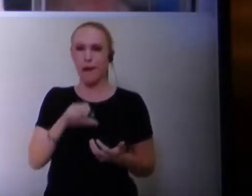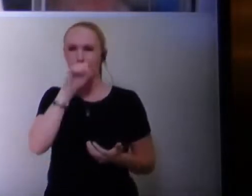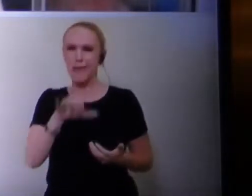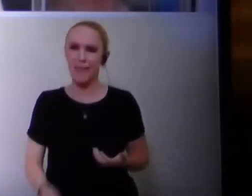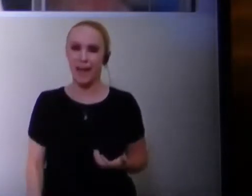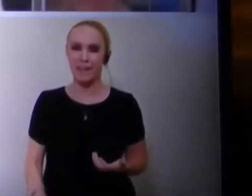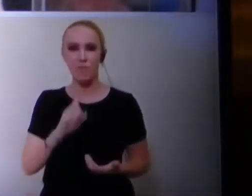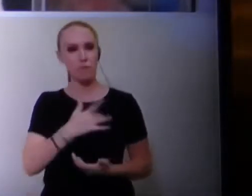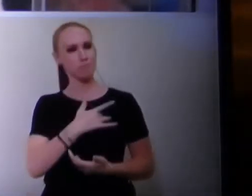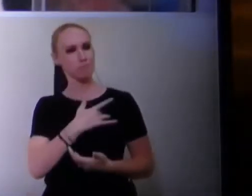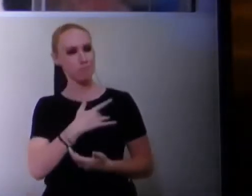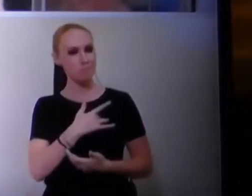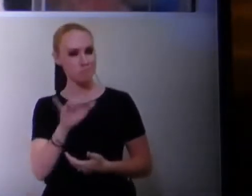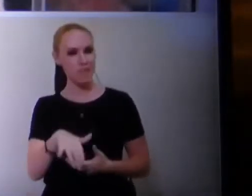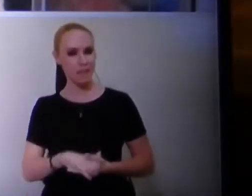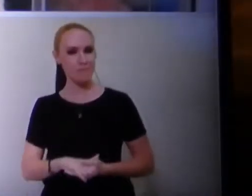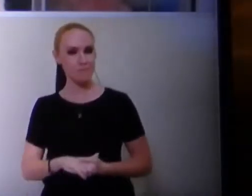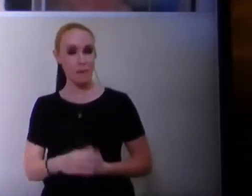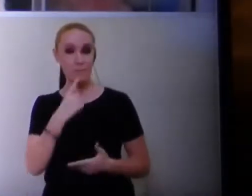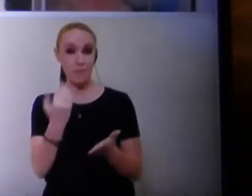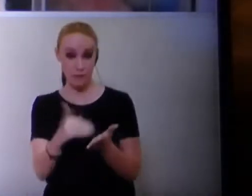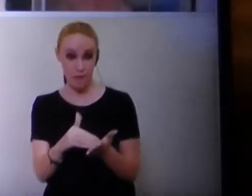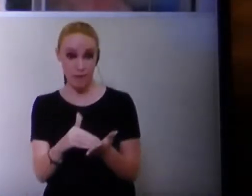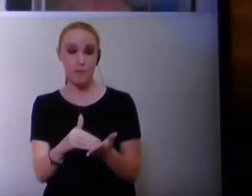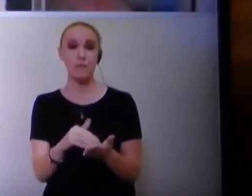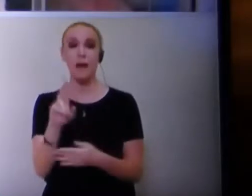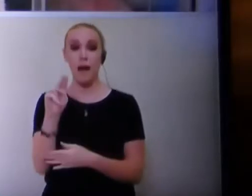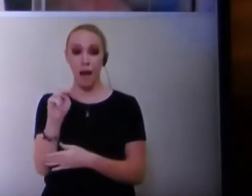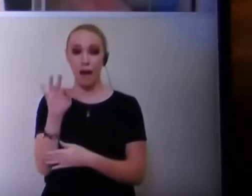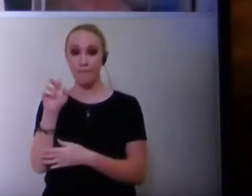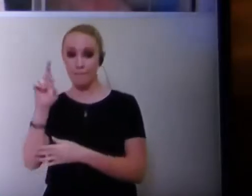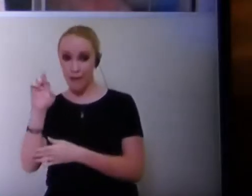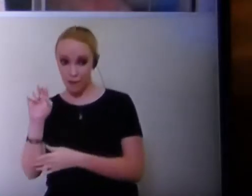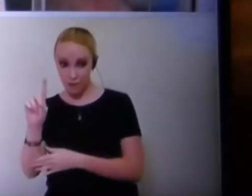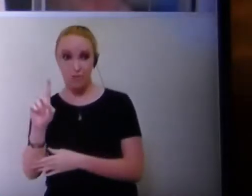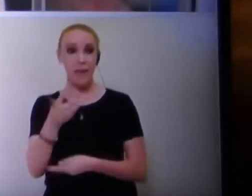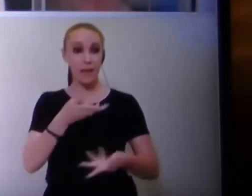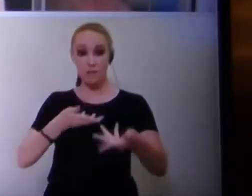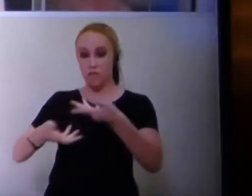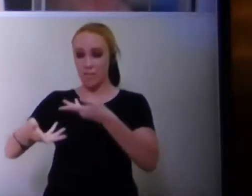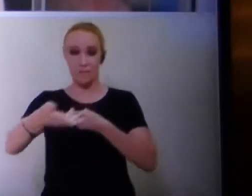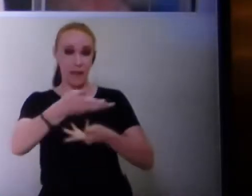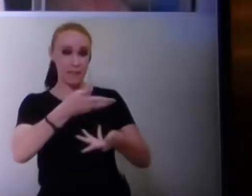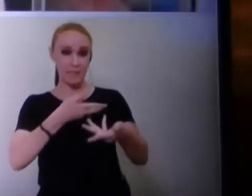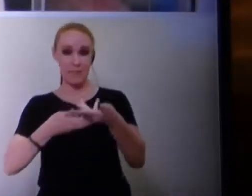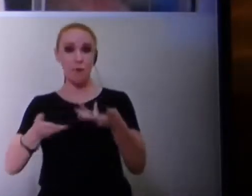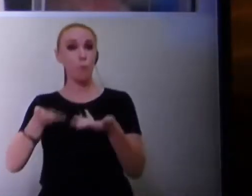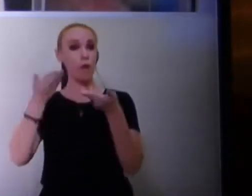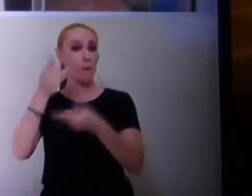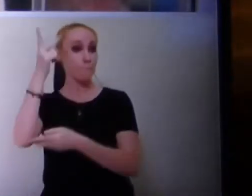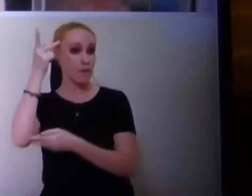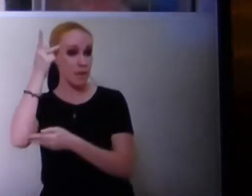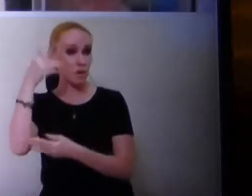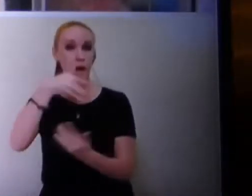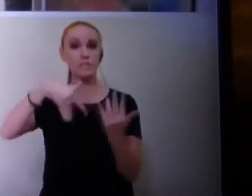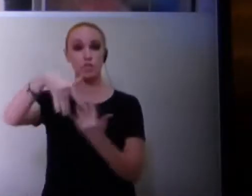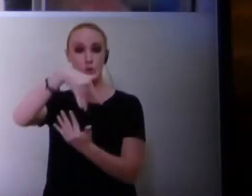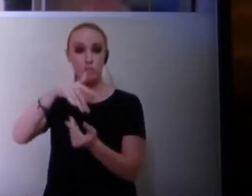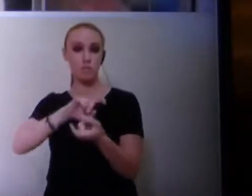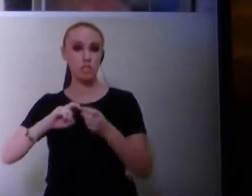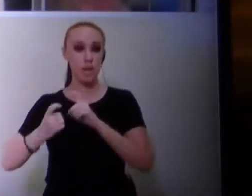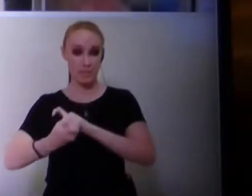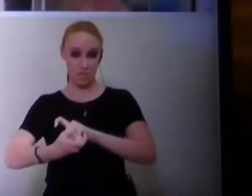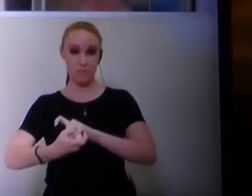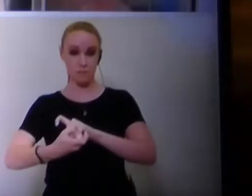that, and it really resonated with me when I read it. I'm going state it again. An unfettered interchange of ideas for bringing about political and social changes.